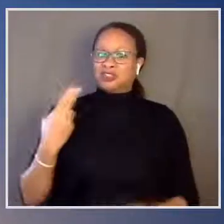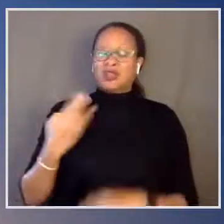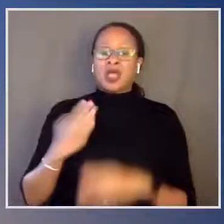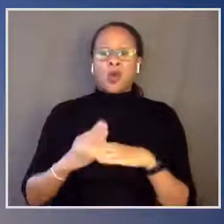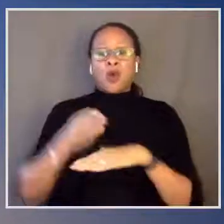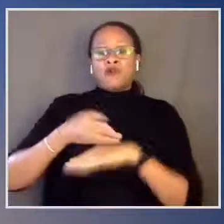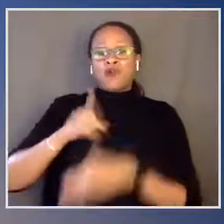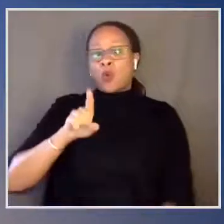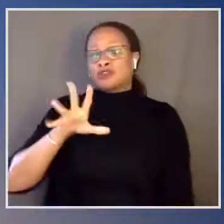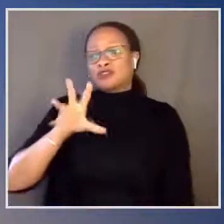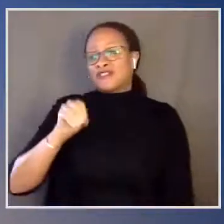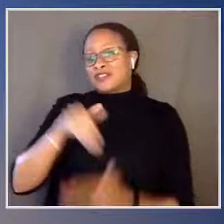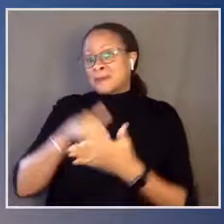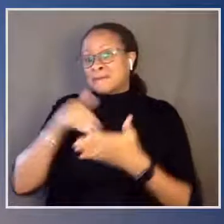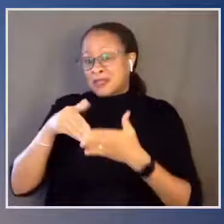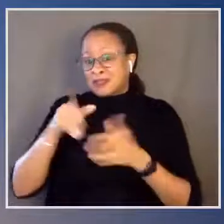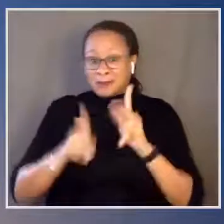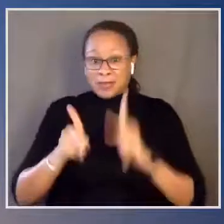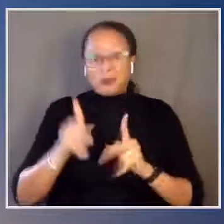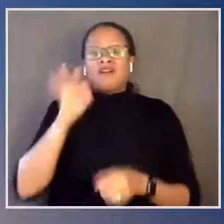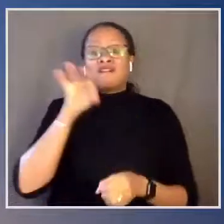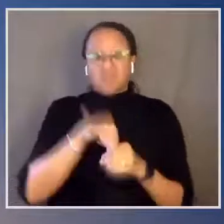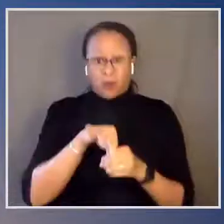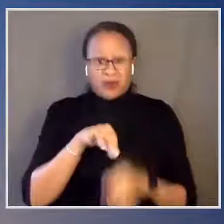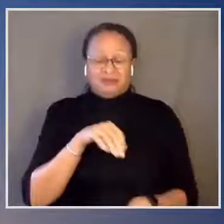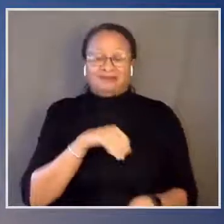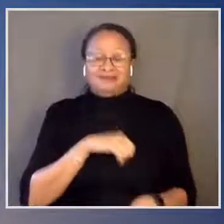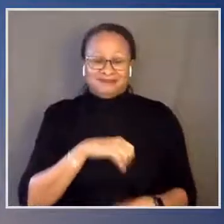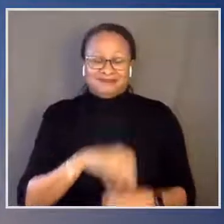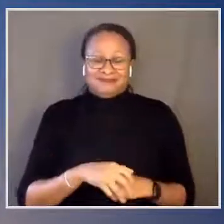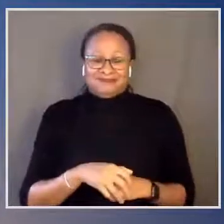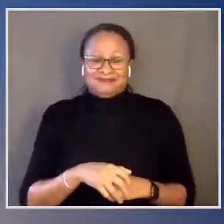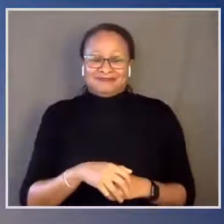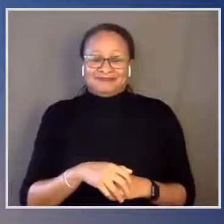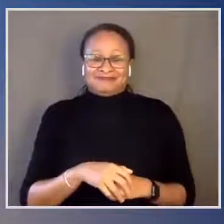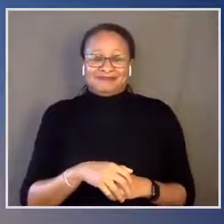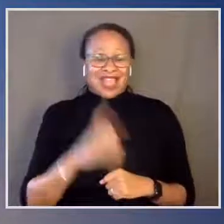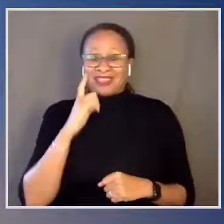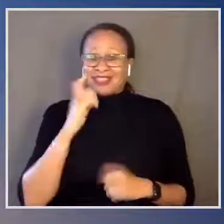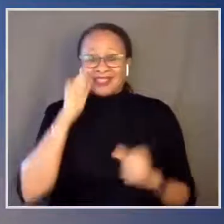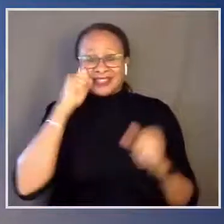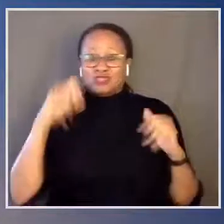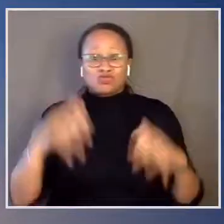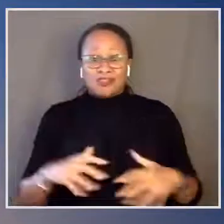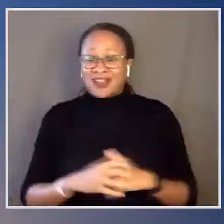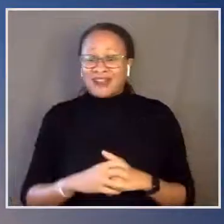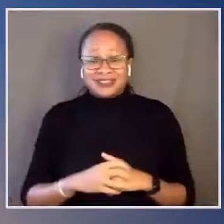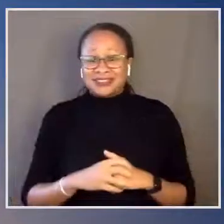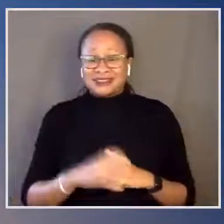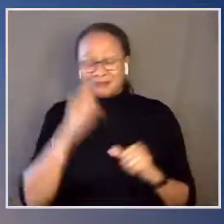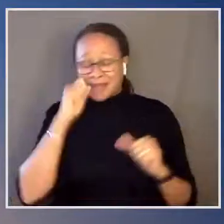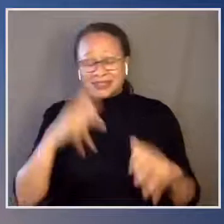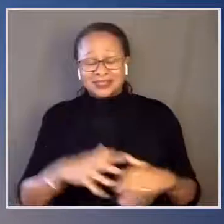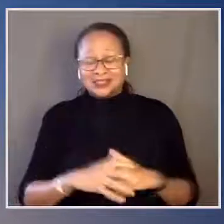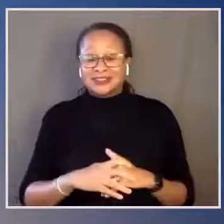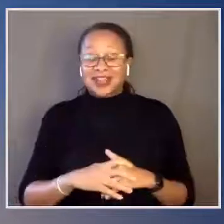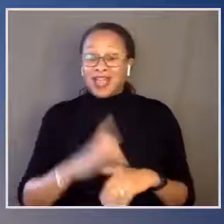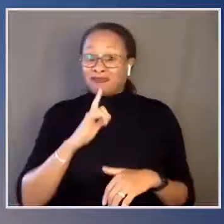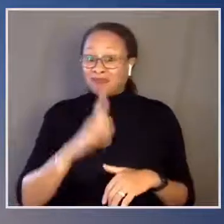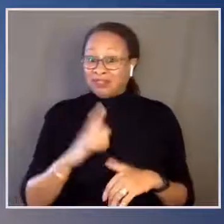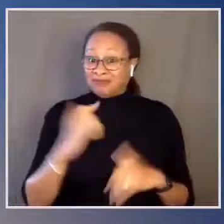million people cast their votes. I think that's just extraordinary. And if we had any doubts,